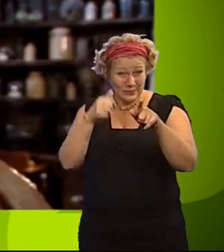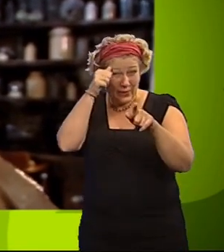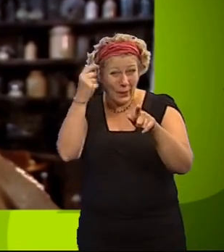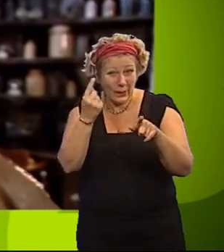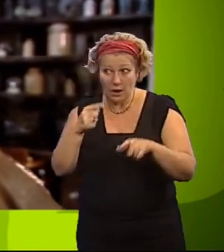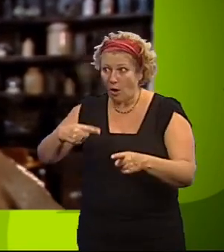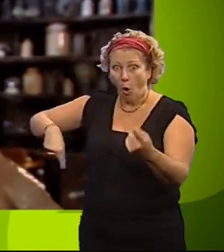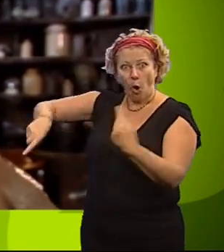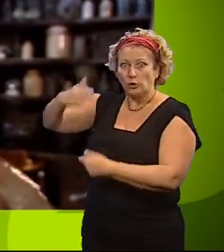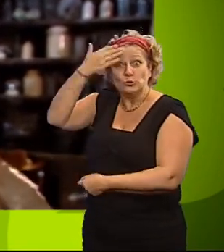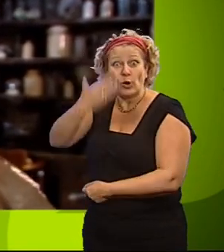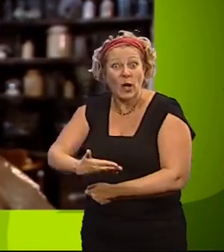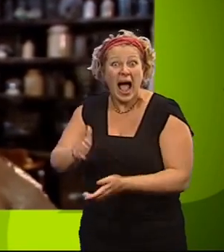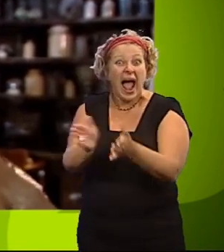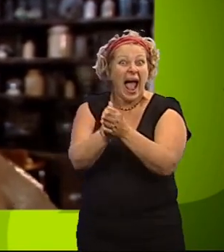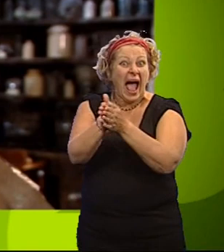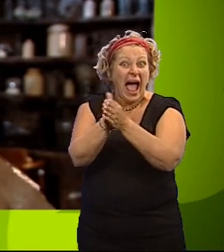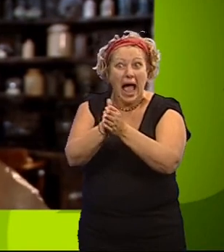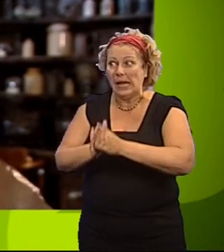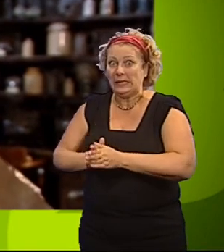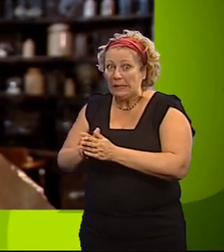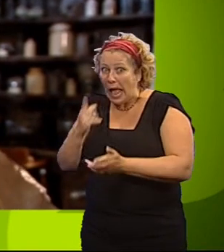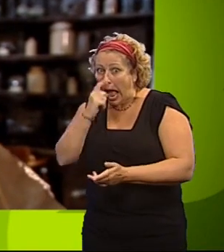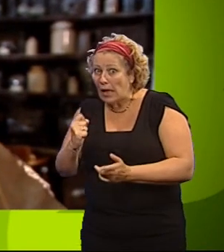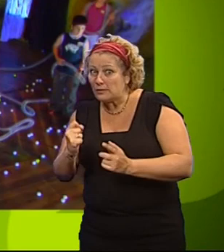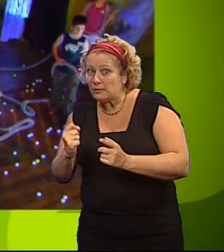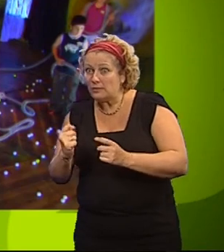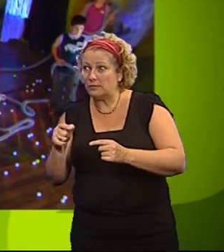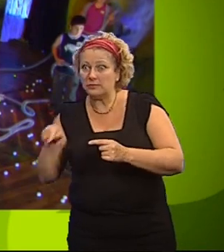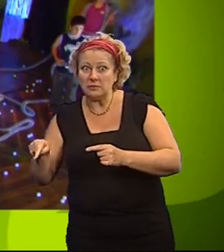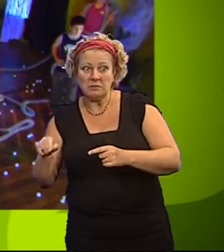Can Jack make the others lose so he can win?